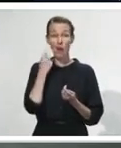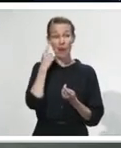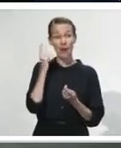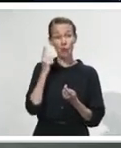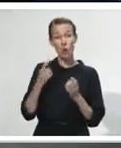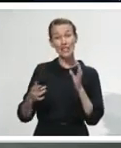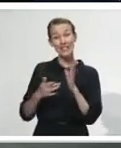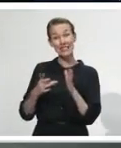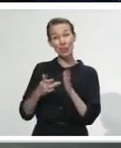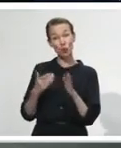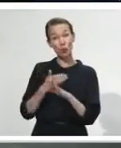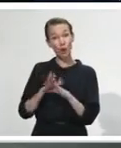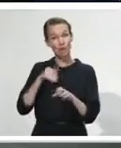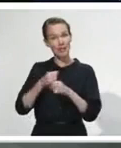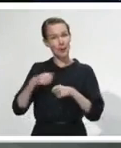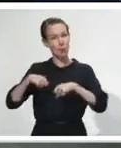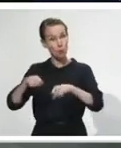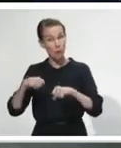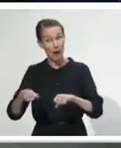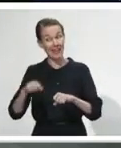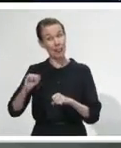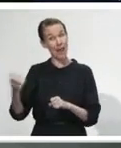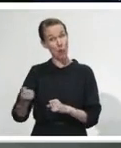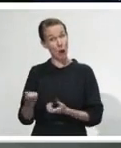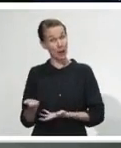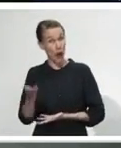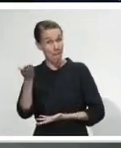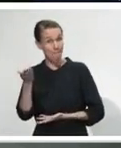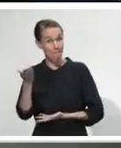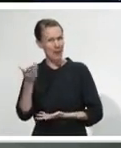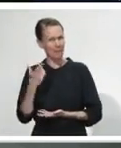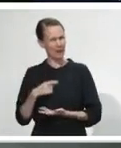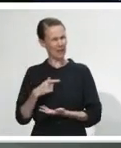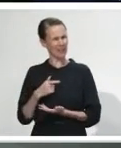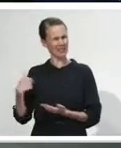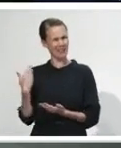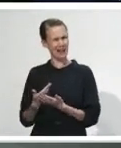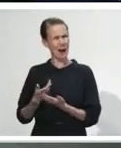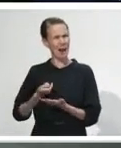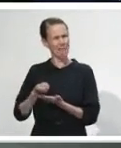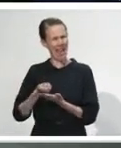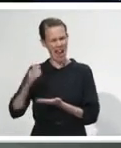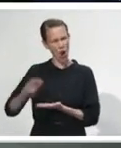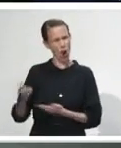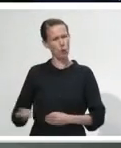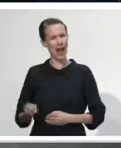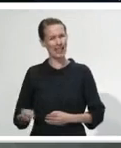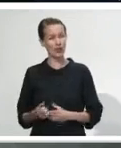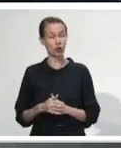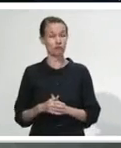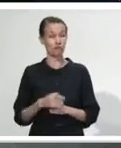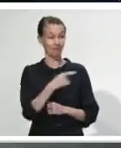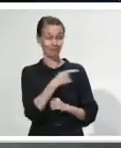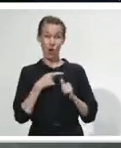wages who are below a living wage, up to a living wage? What we have been doing is, for instance, for example, our nursing workforce,